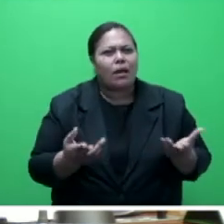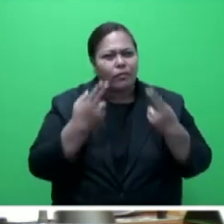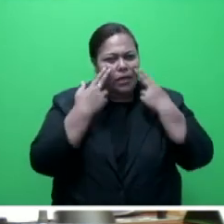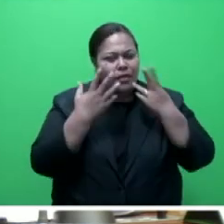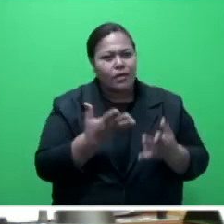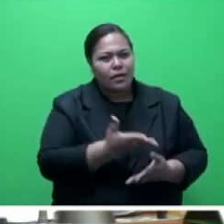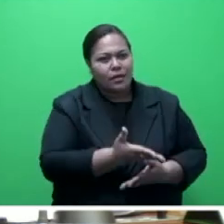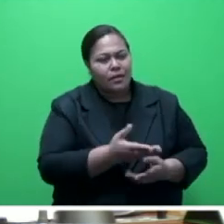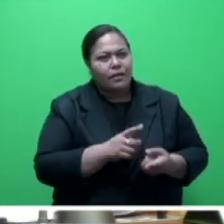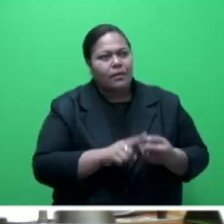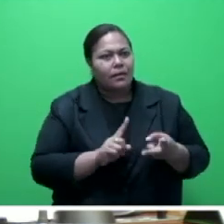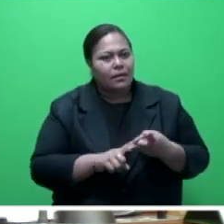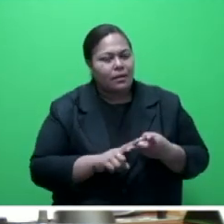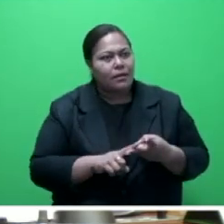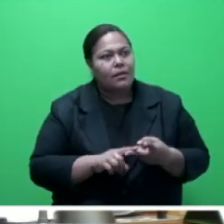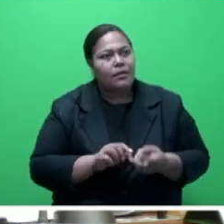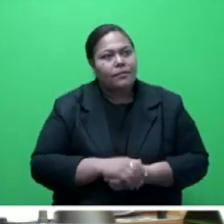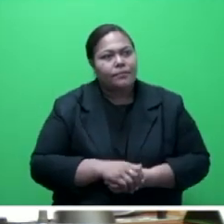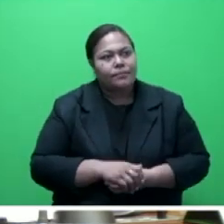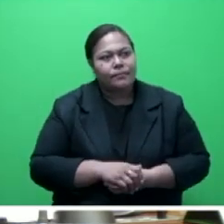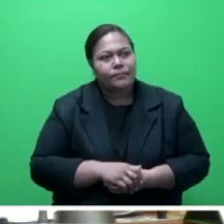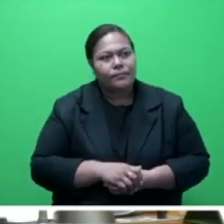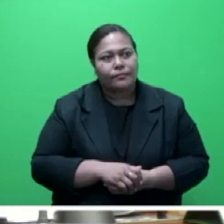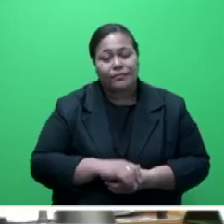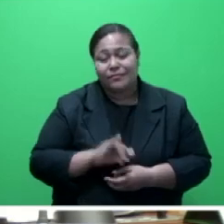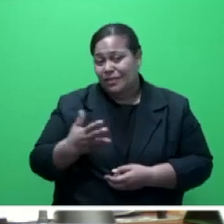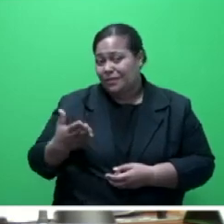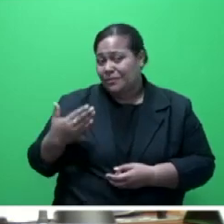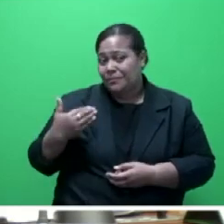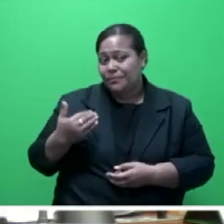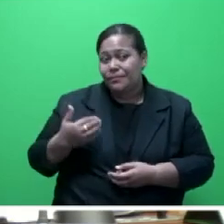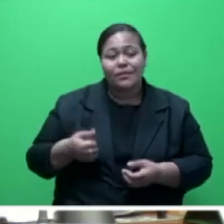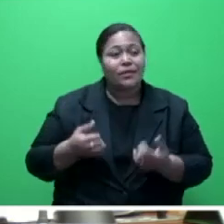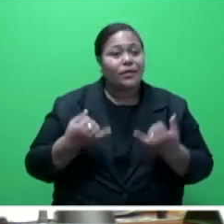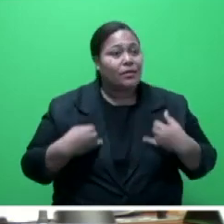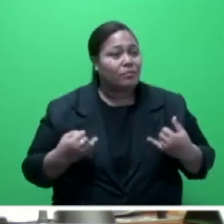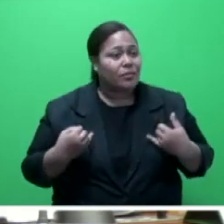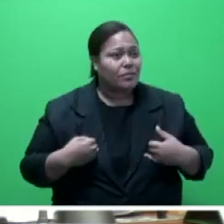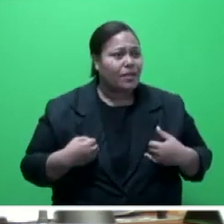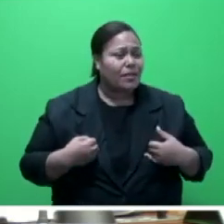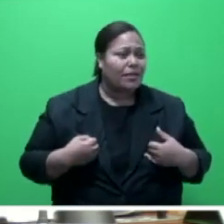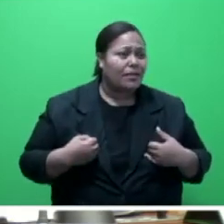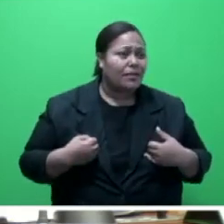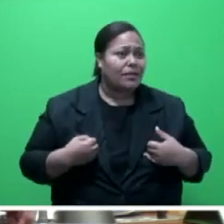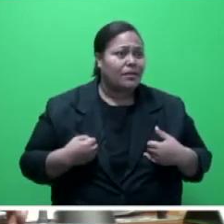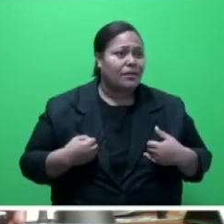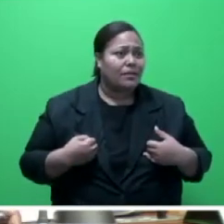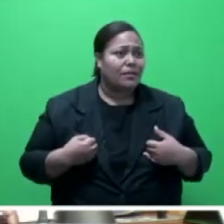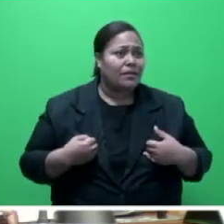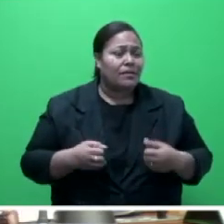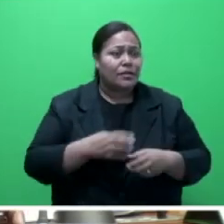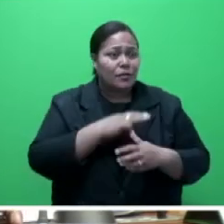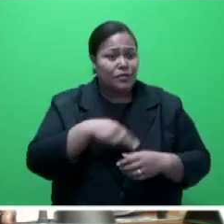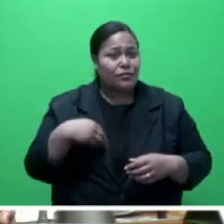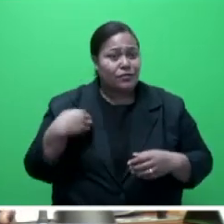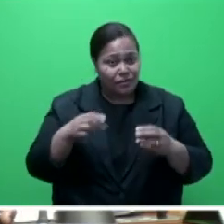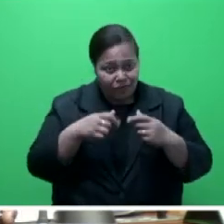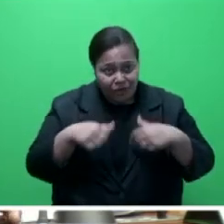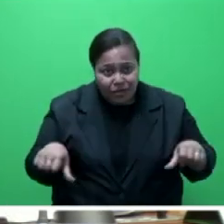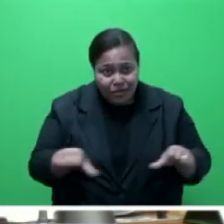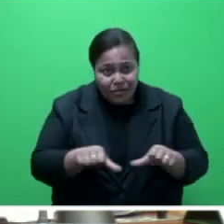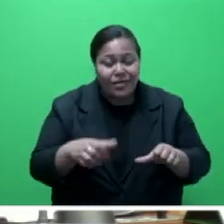stabilization, and also recently a project that was implemented by, is being implemented by the Ministry of Agriculture,